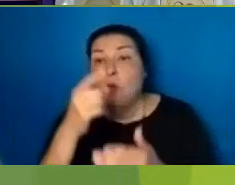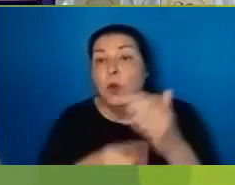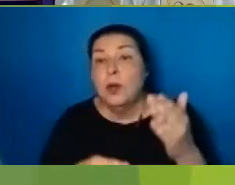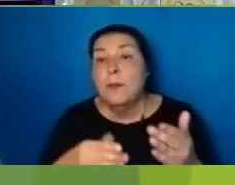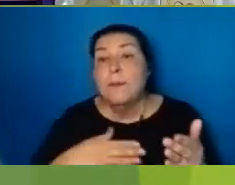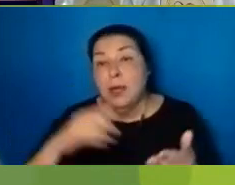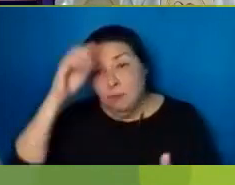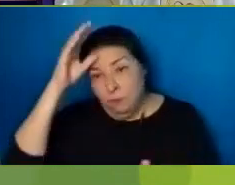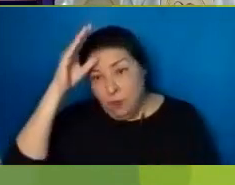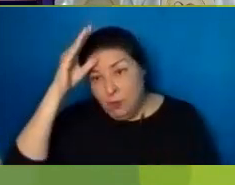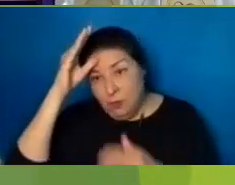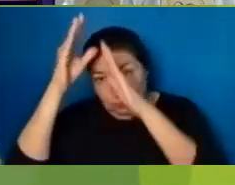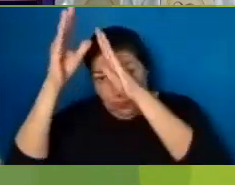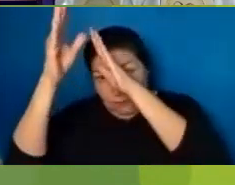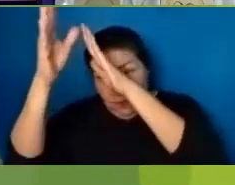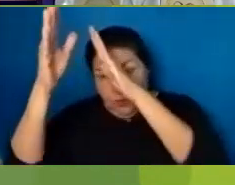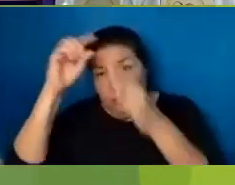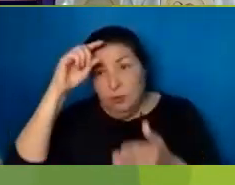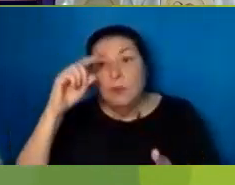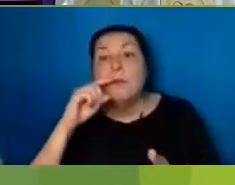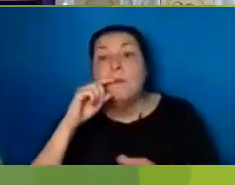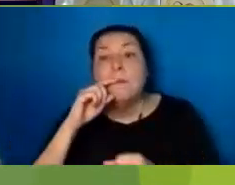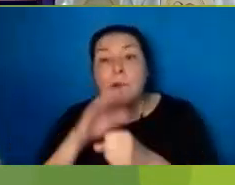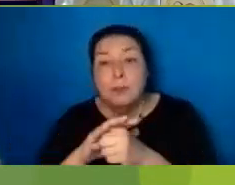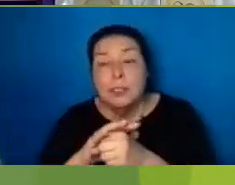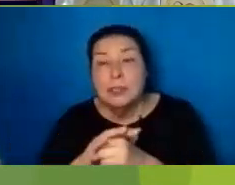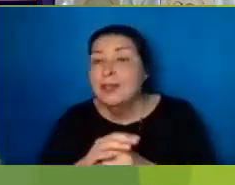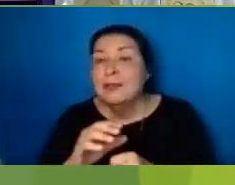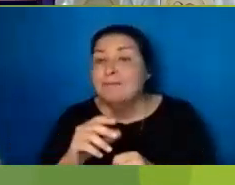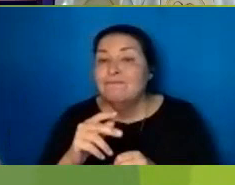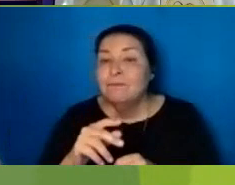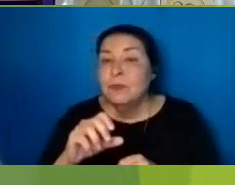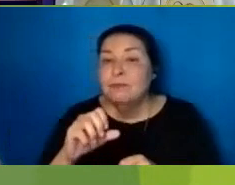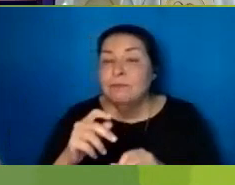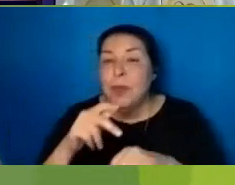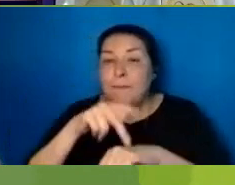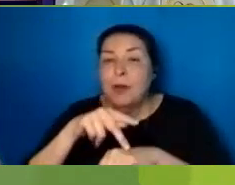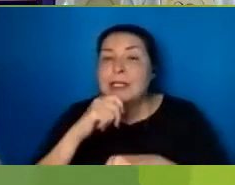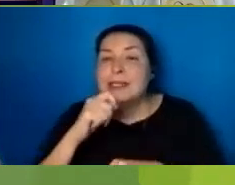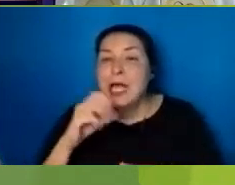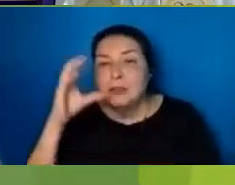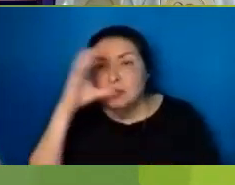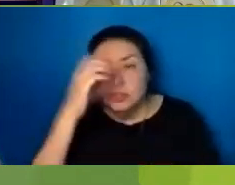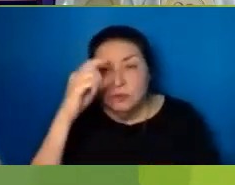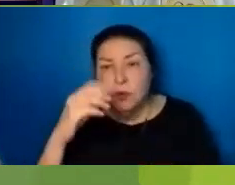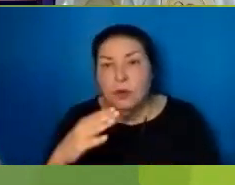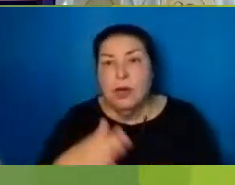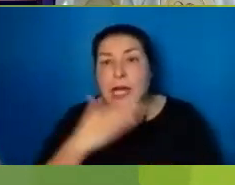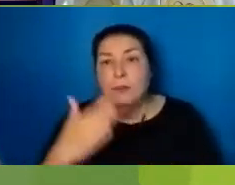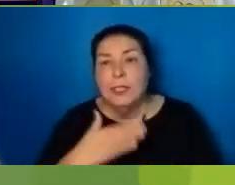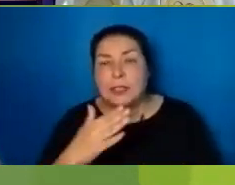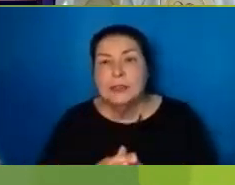Promised Neither Is St. Paul Chasing Happiness The Happiness Preachers Would Surely Fault